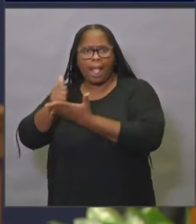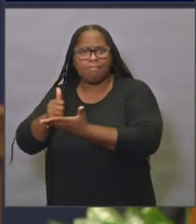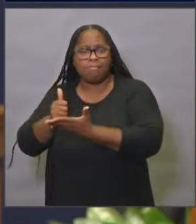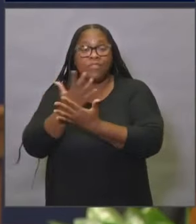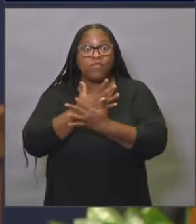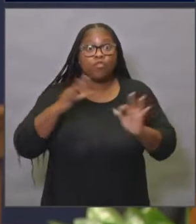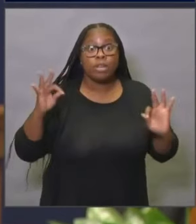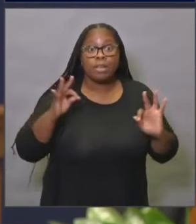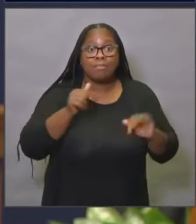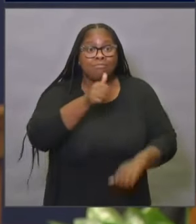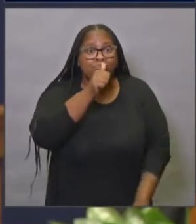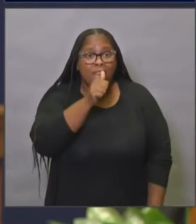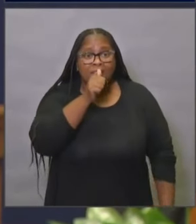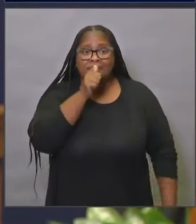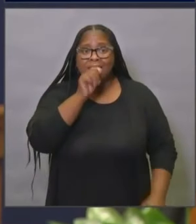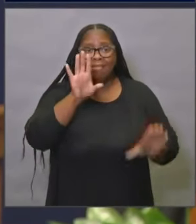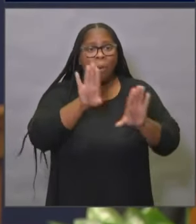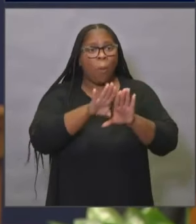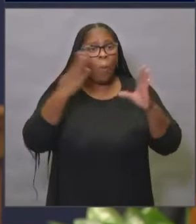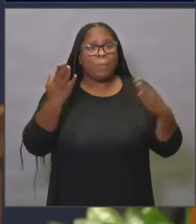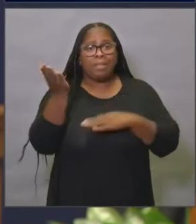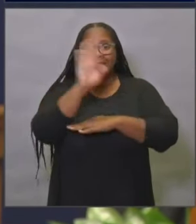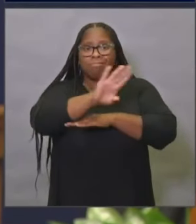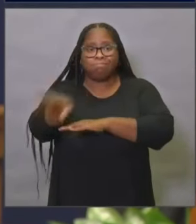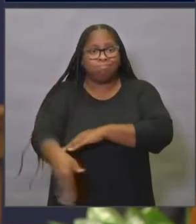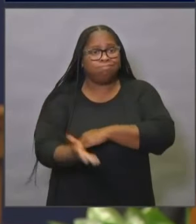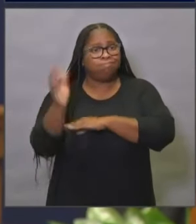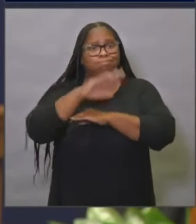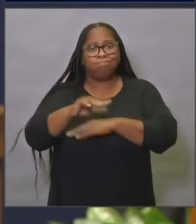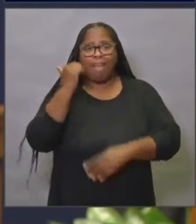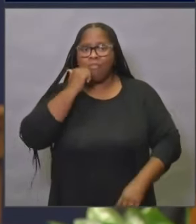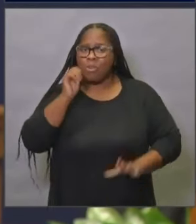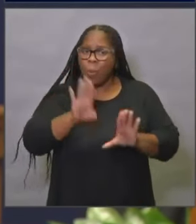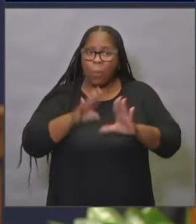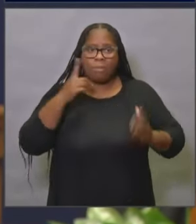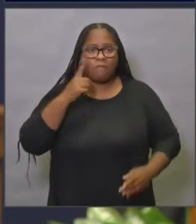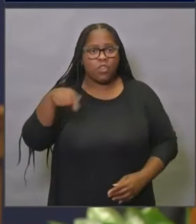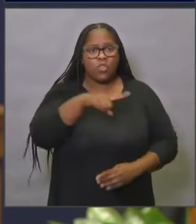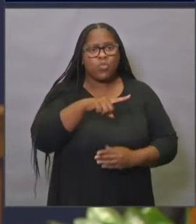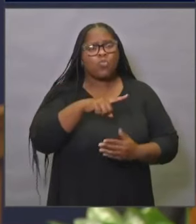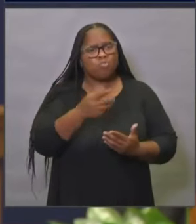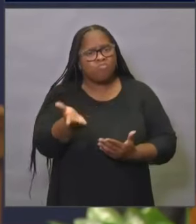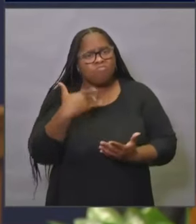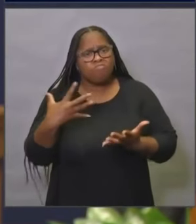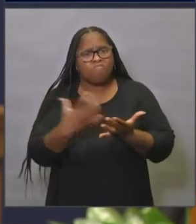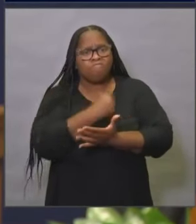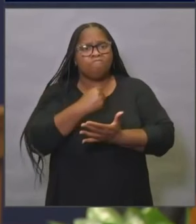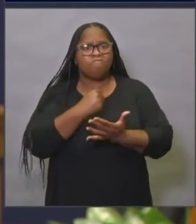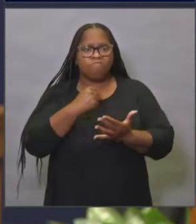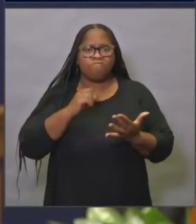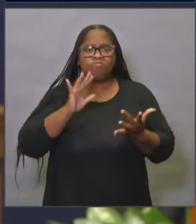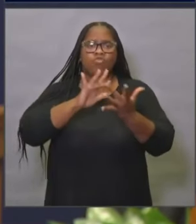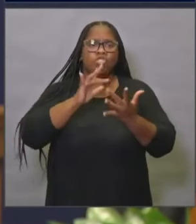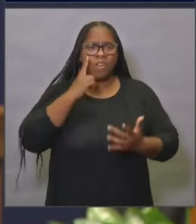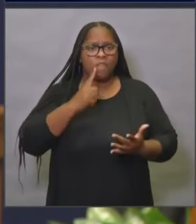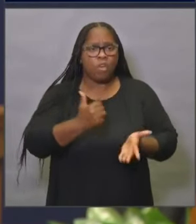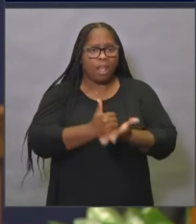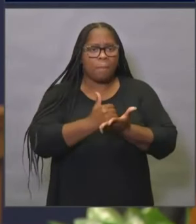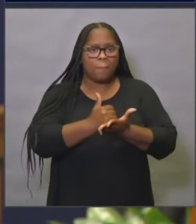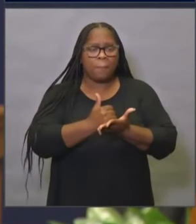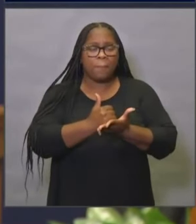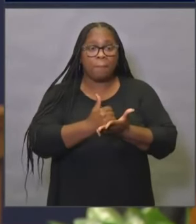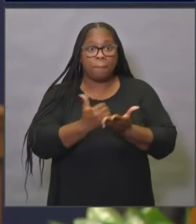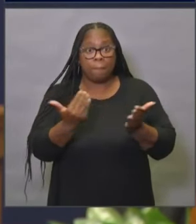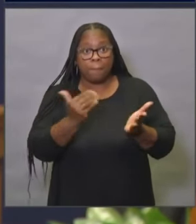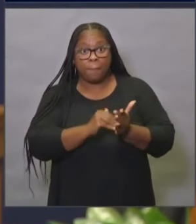confidential, and it's 24 hours a day and seven days a week. I encourage you to reach out to resources for help. And I want to remind you